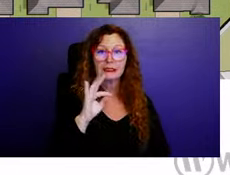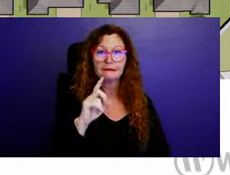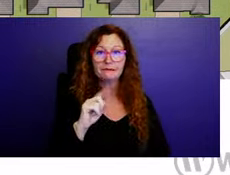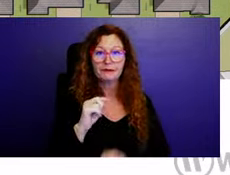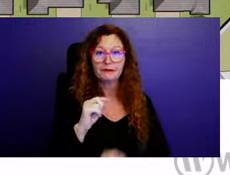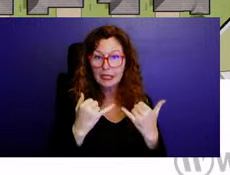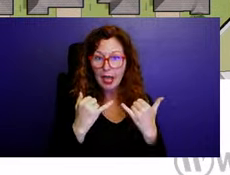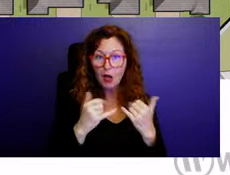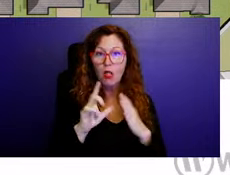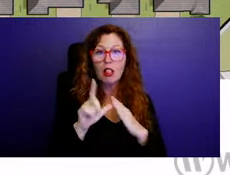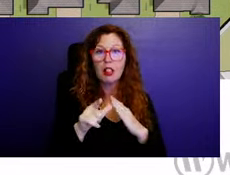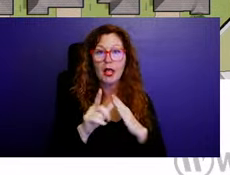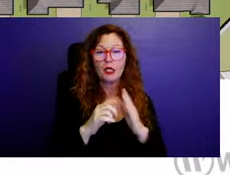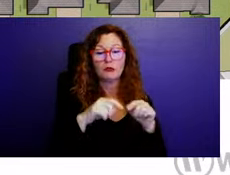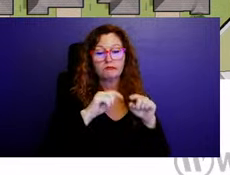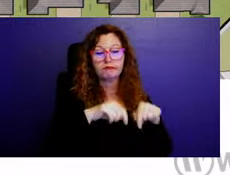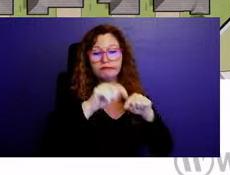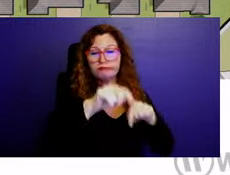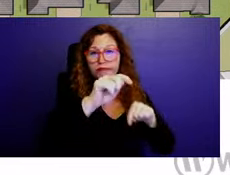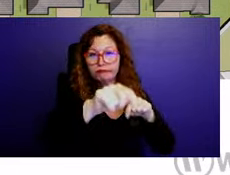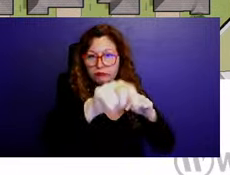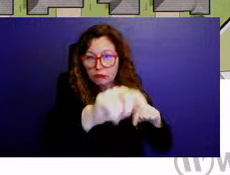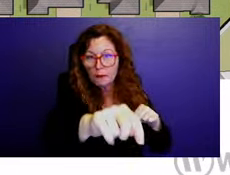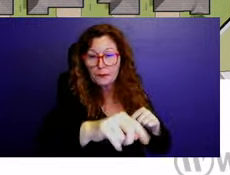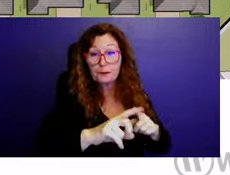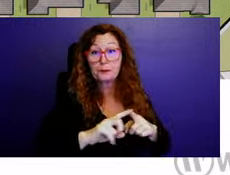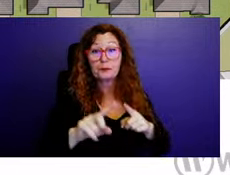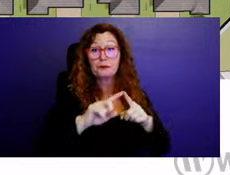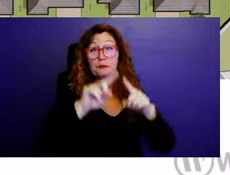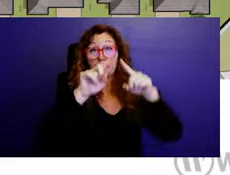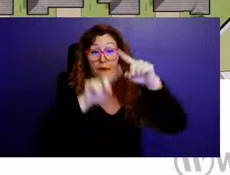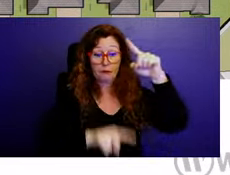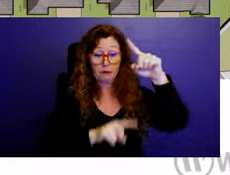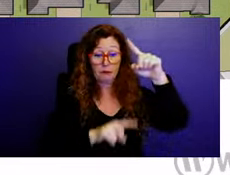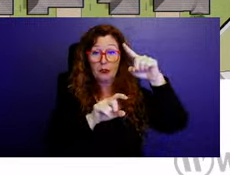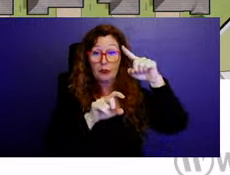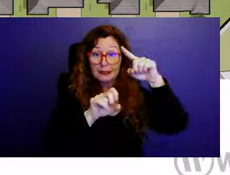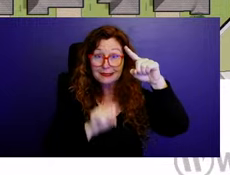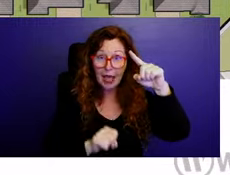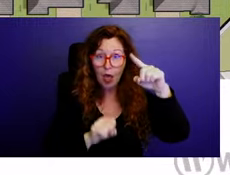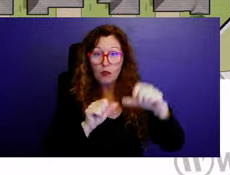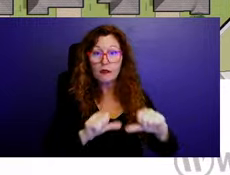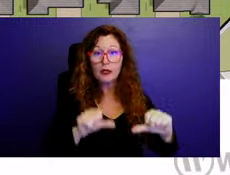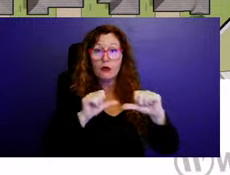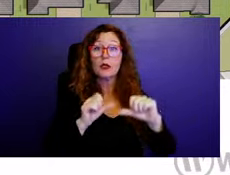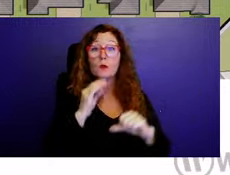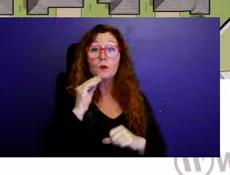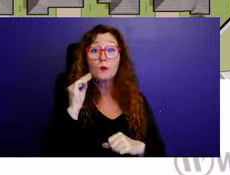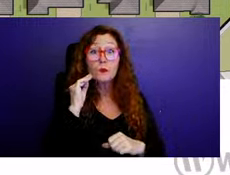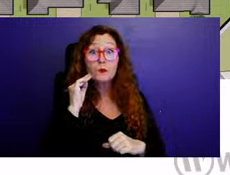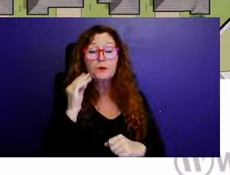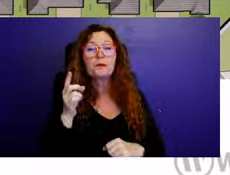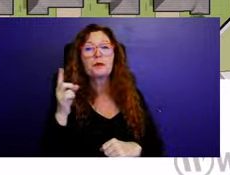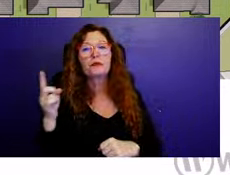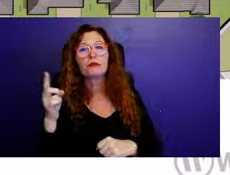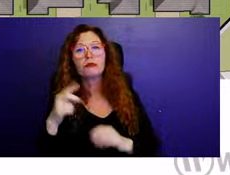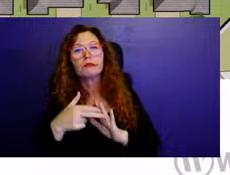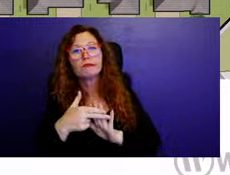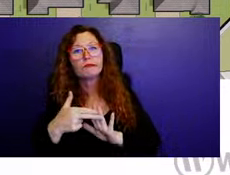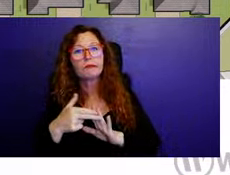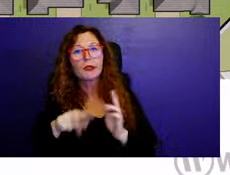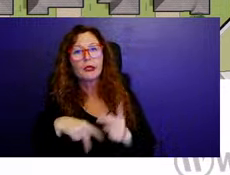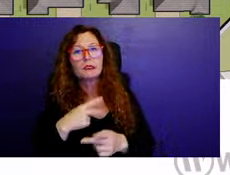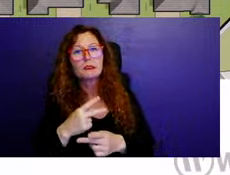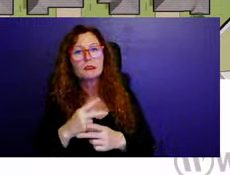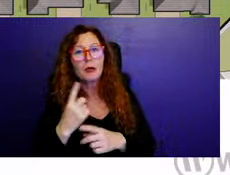And then as that buffer goes south and hits the single family homes, it turns into what your code calls a type one urban landscape buffer, which is